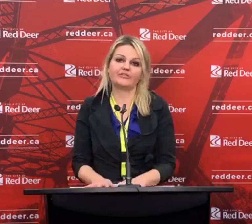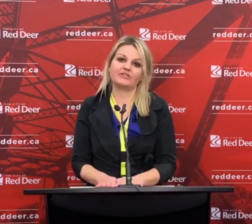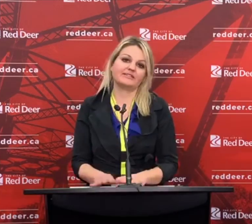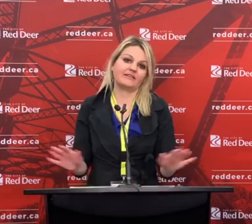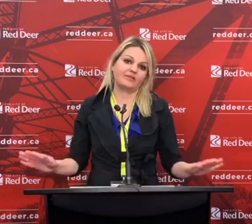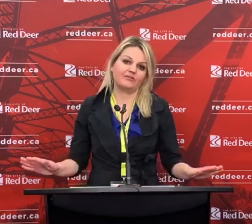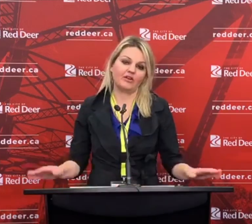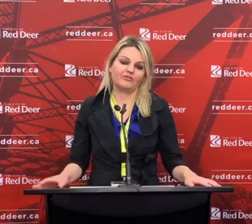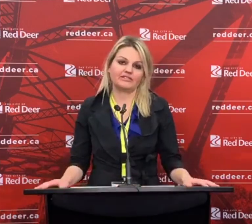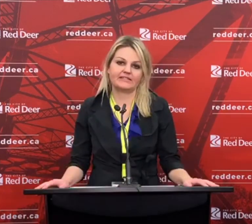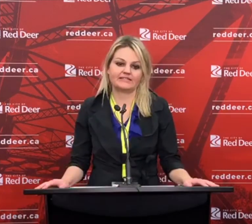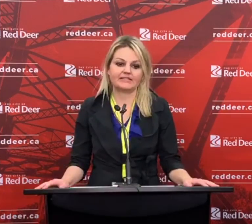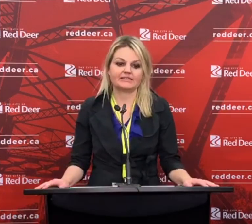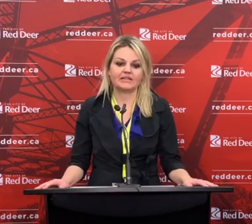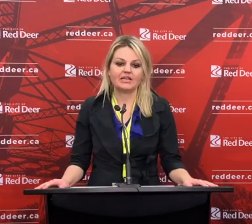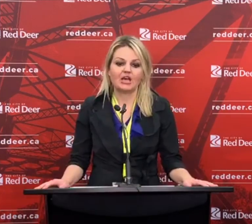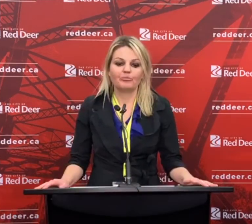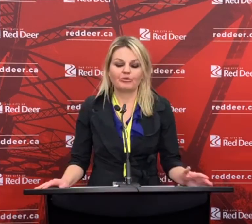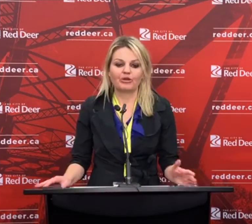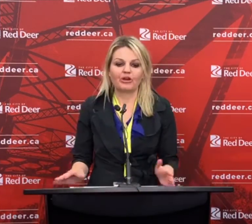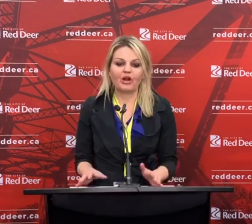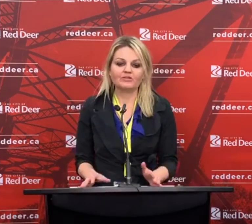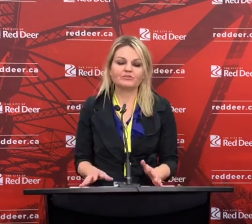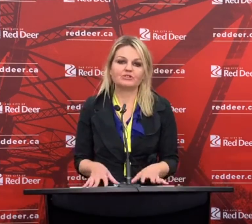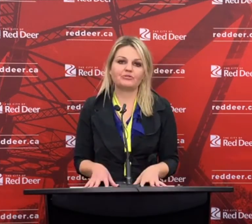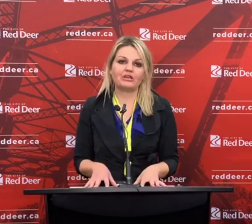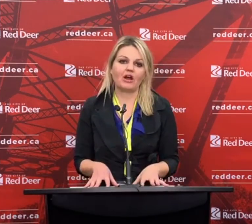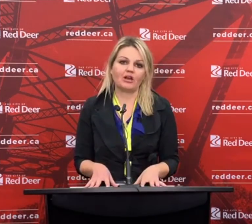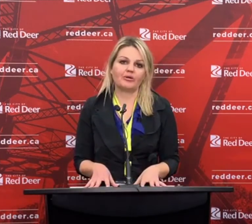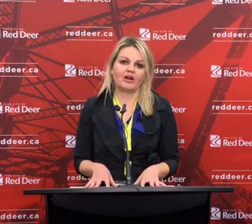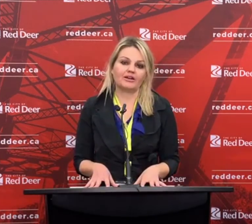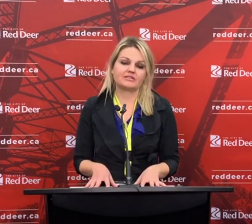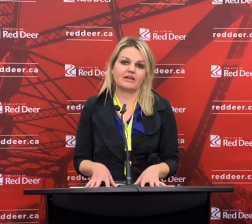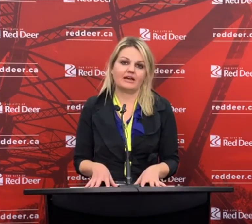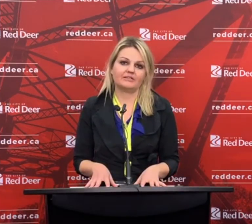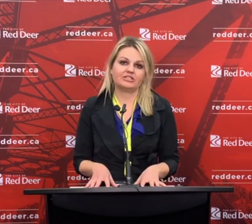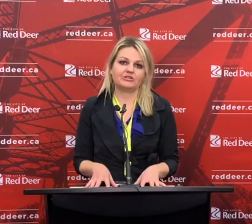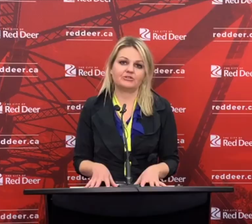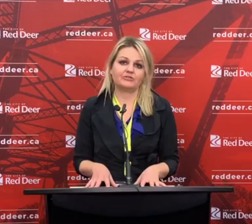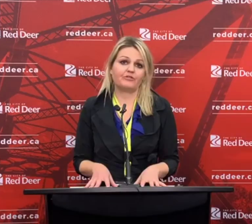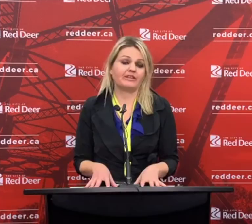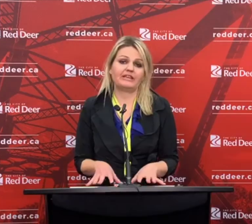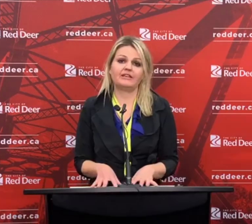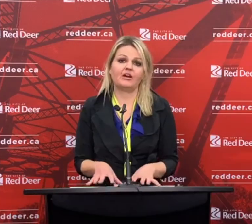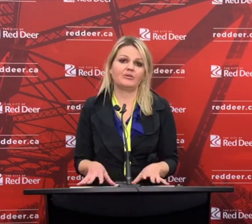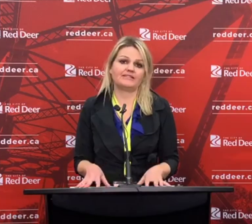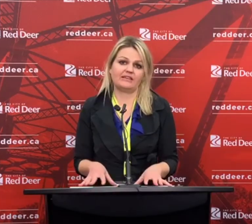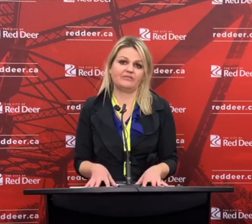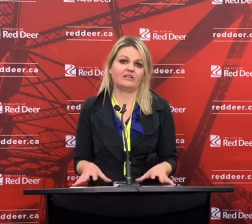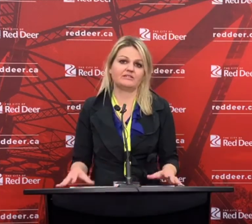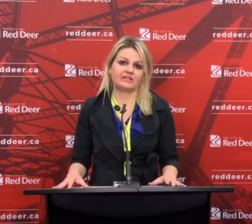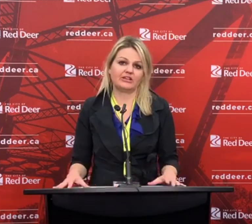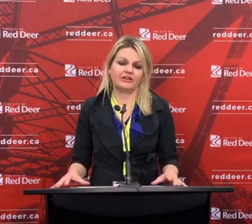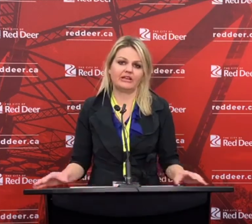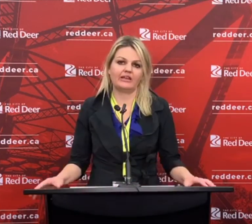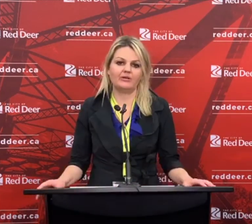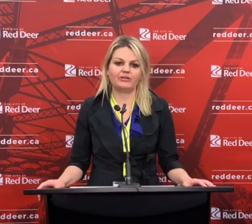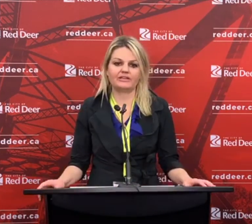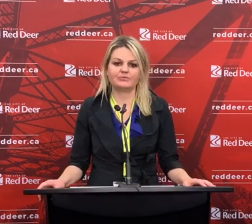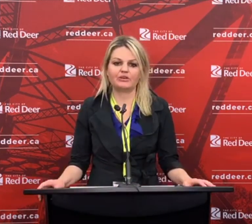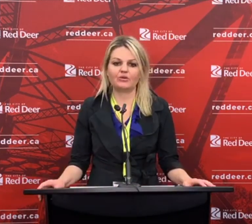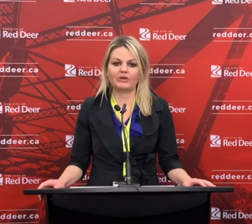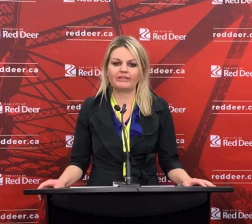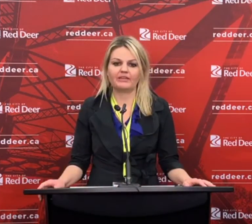necessary for the safety of all of our citizens. But we are also doing our part for the economic safety and security